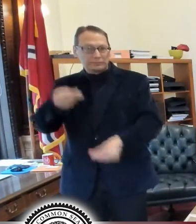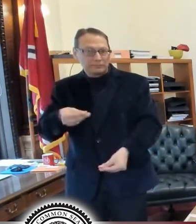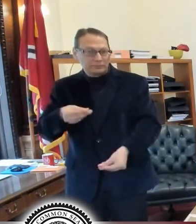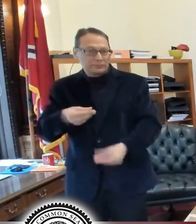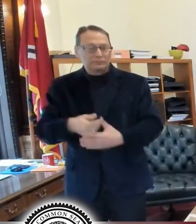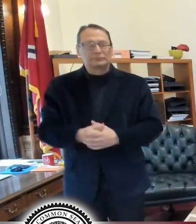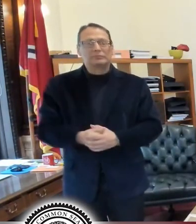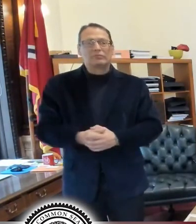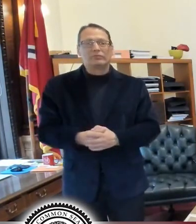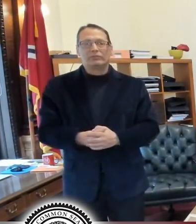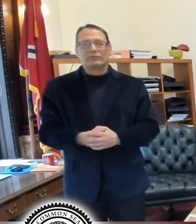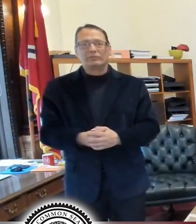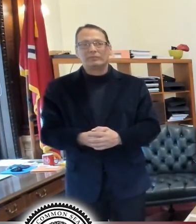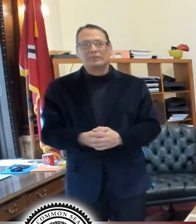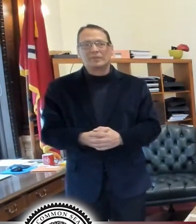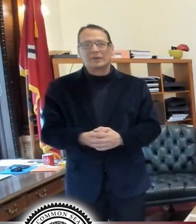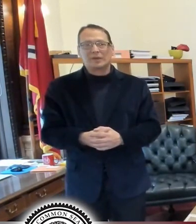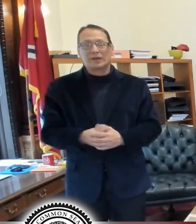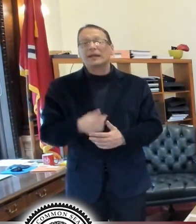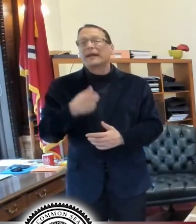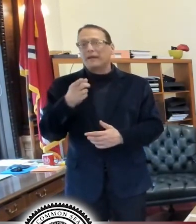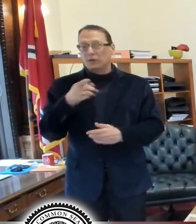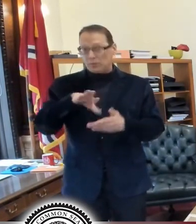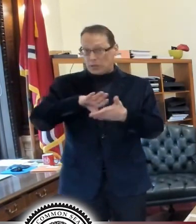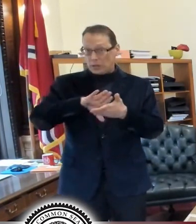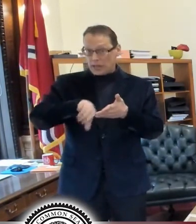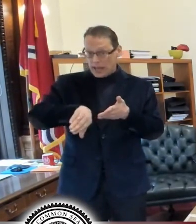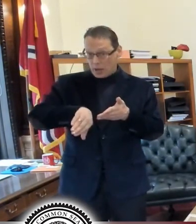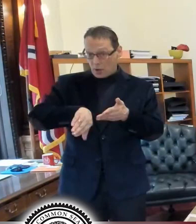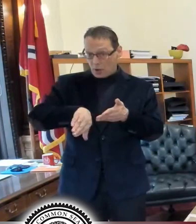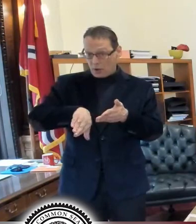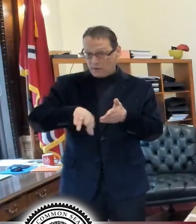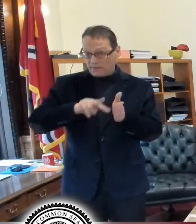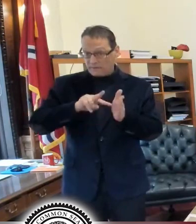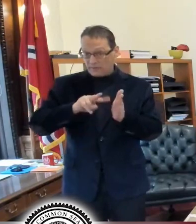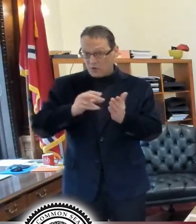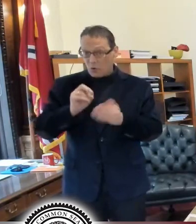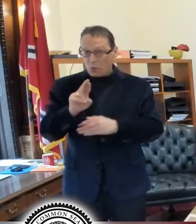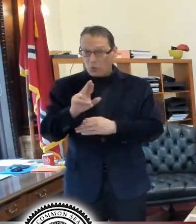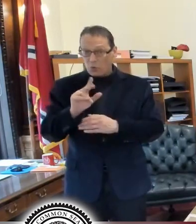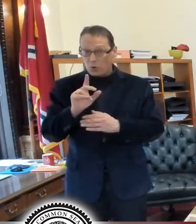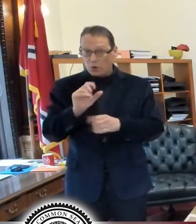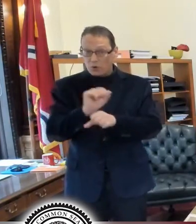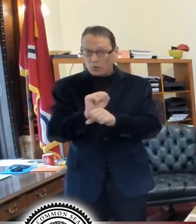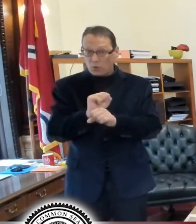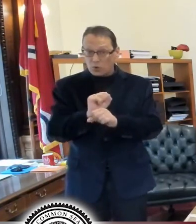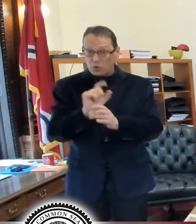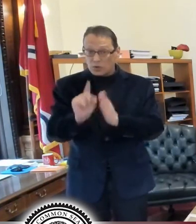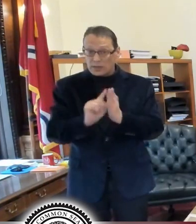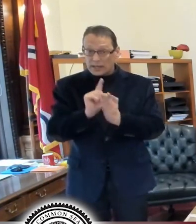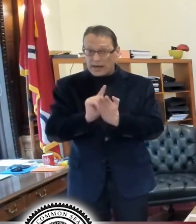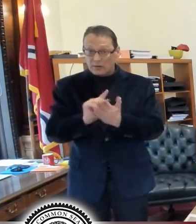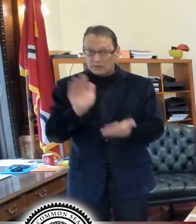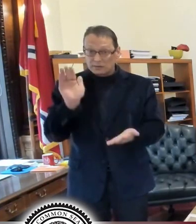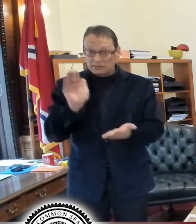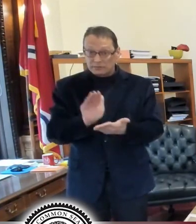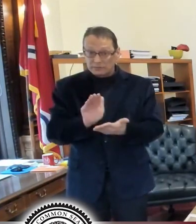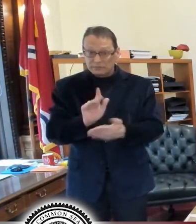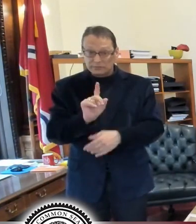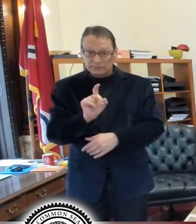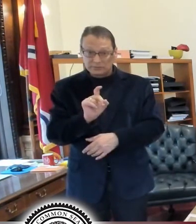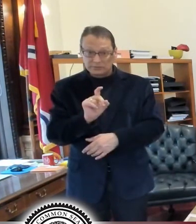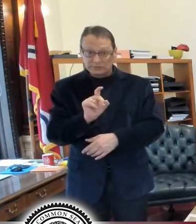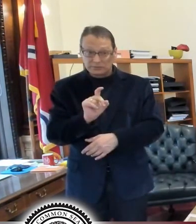So I, I believe the question is you've been laid off or maybe your hours have been reduced. Uh, is, is, is that how you read that question?